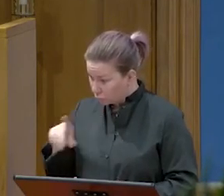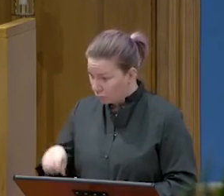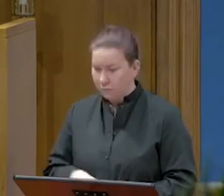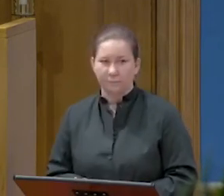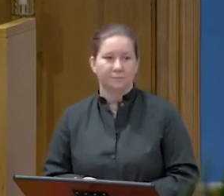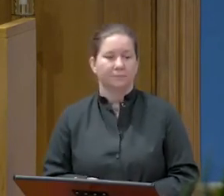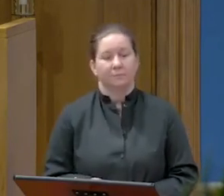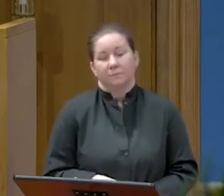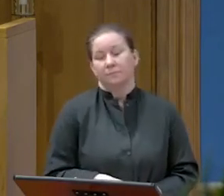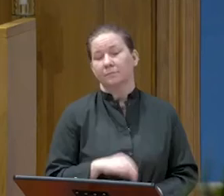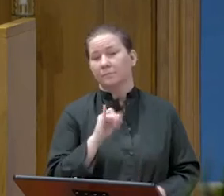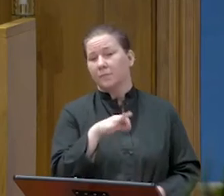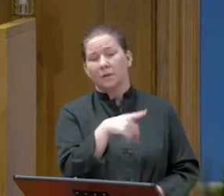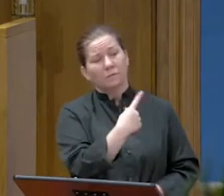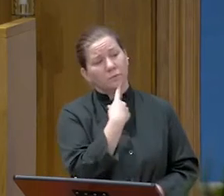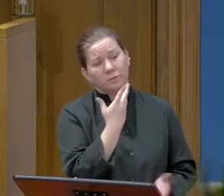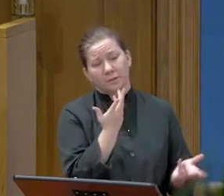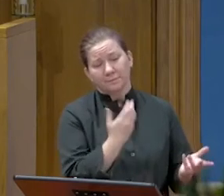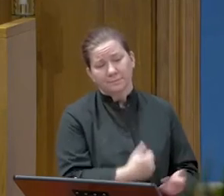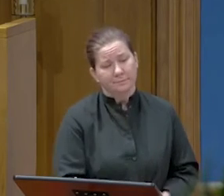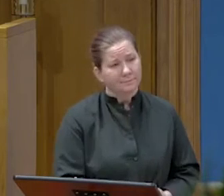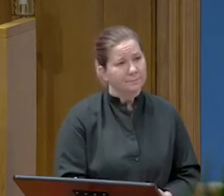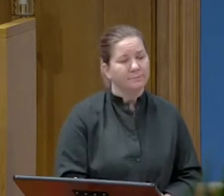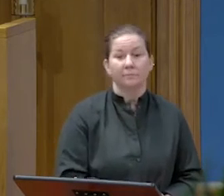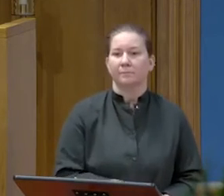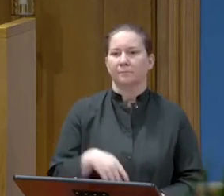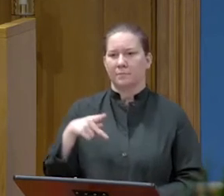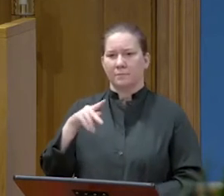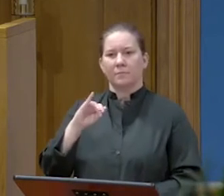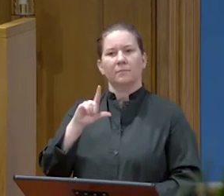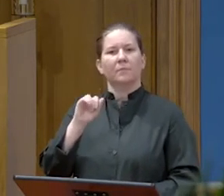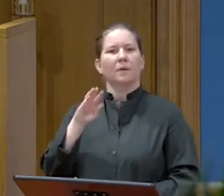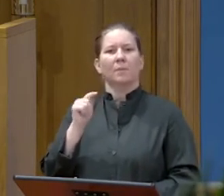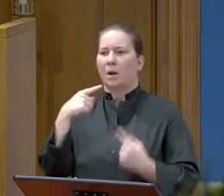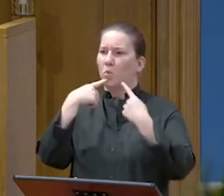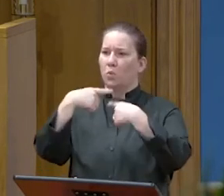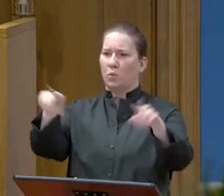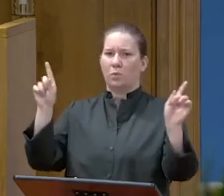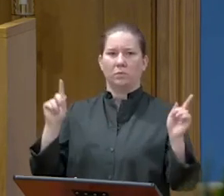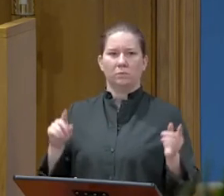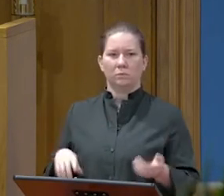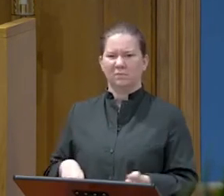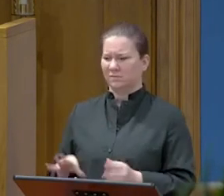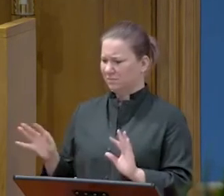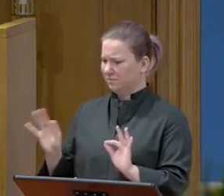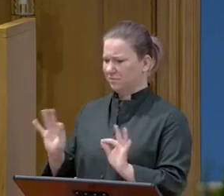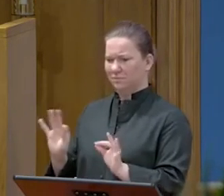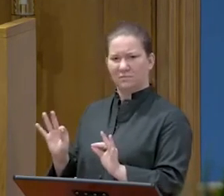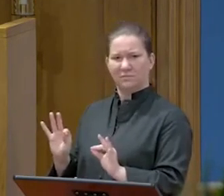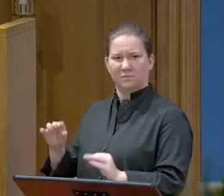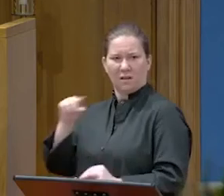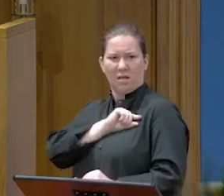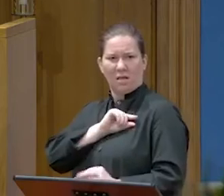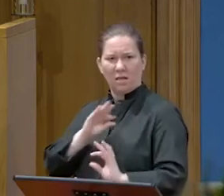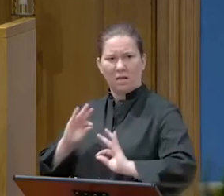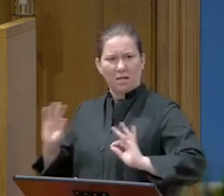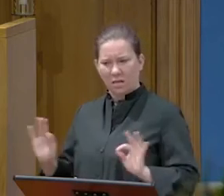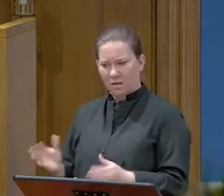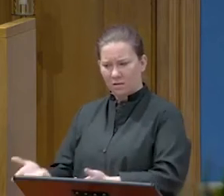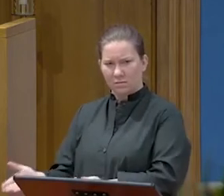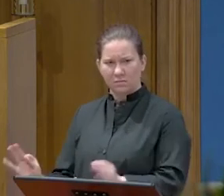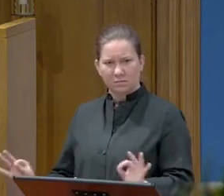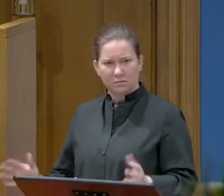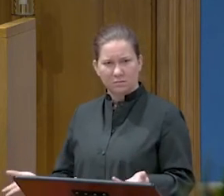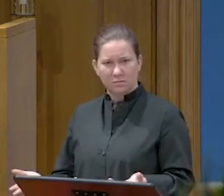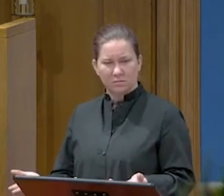You say so. Then Pilate said to the chief priests and the crowds, I find no basis for an accusation against this man.